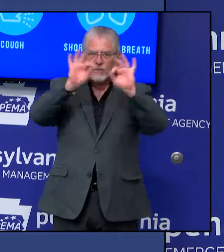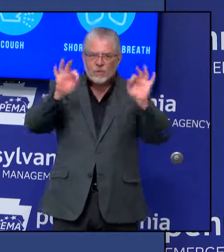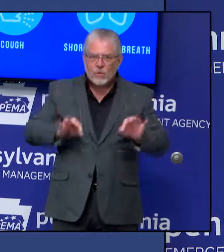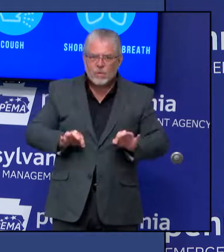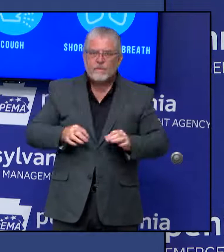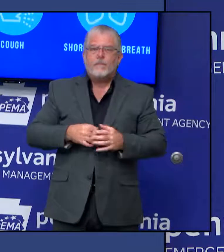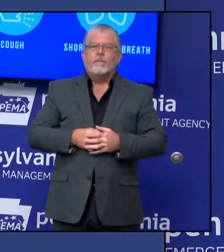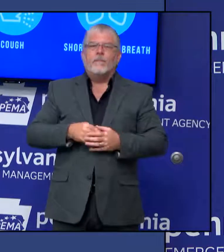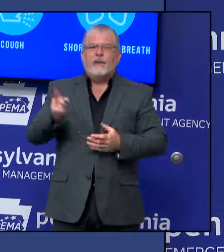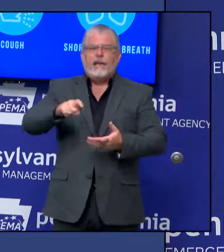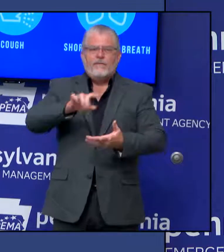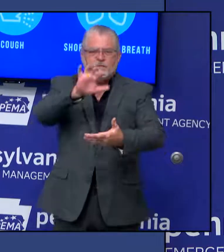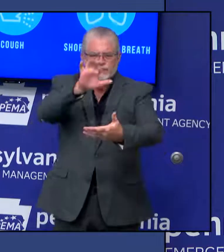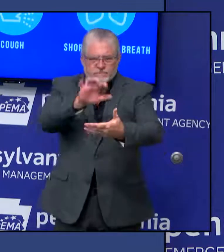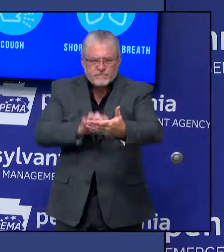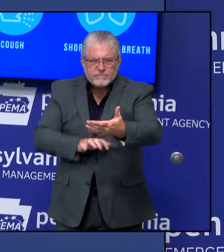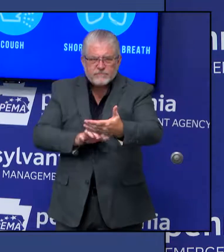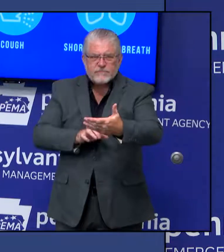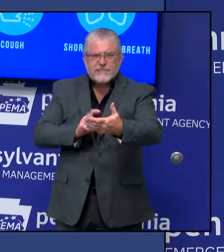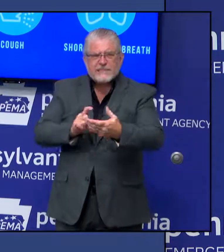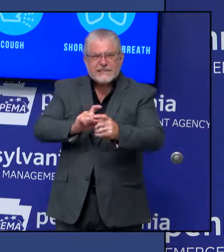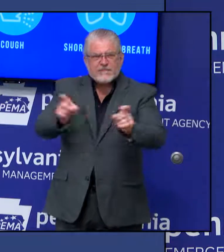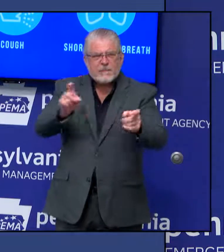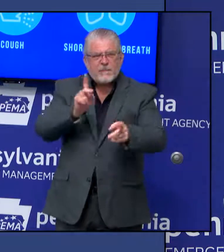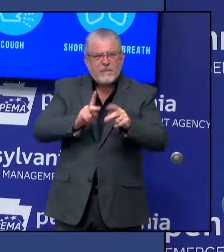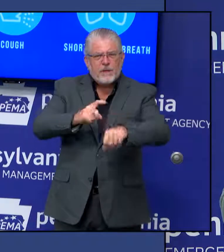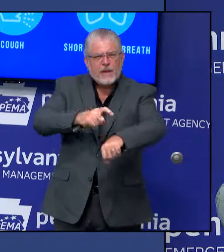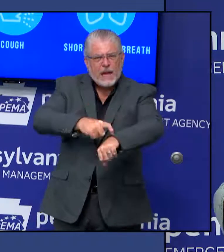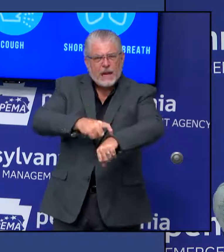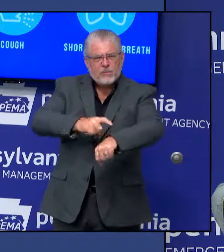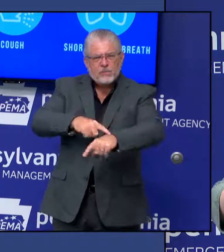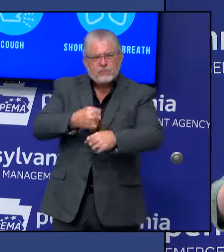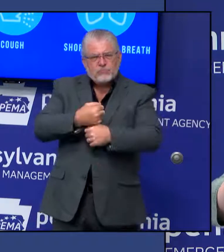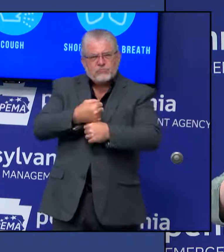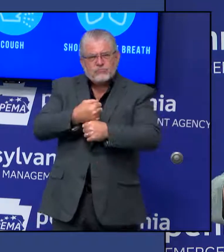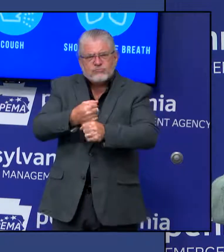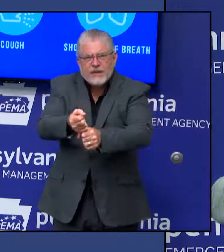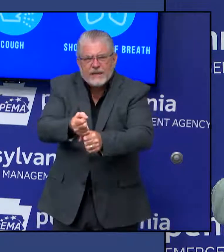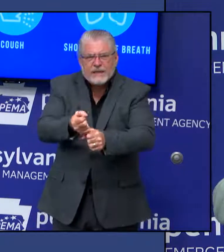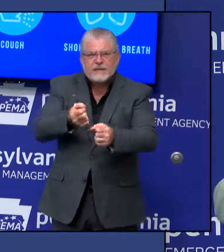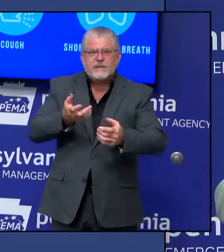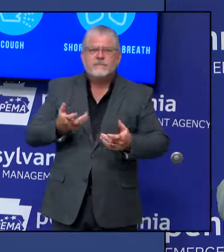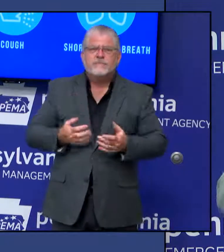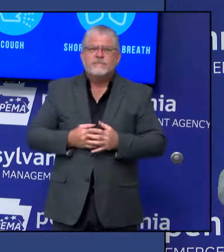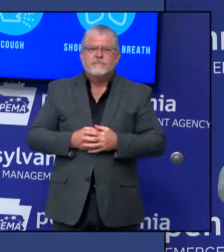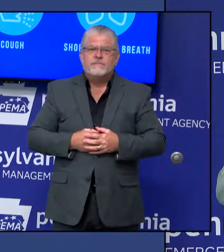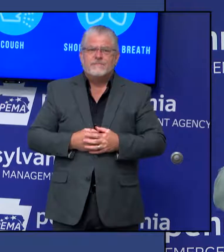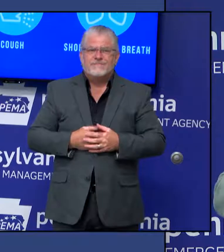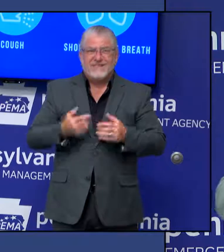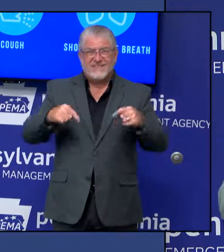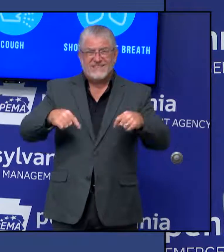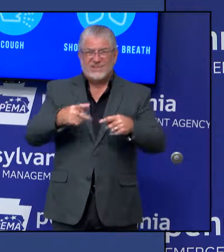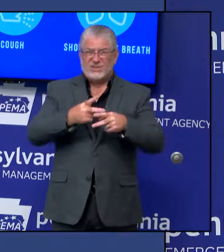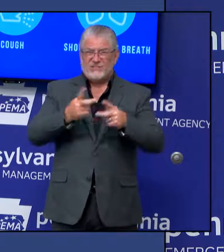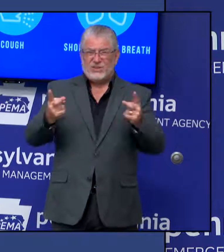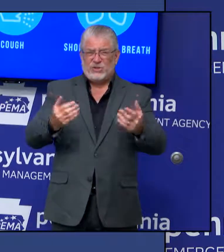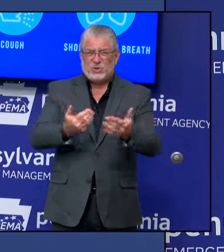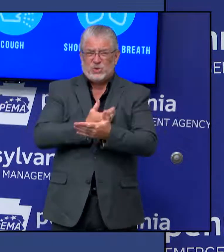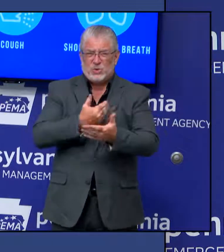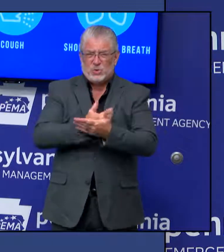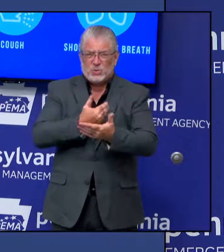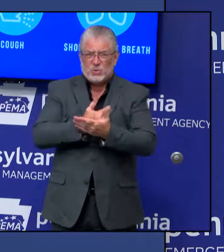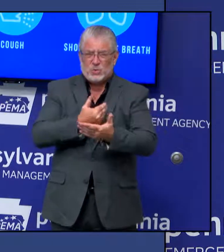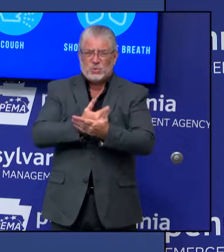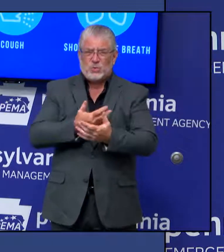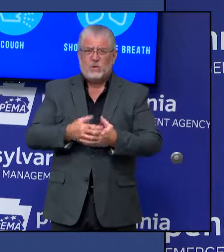necessary preparations for this change. I mean, so this is going to be different in terms of where seating will occur and things